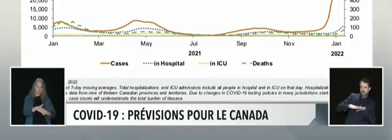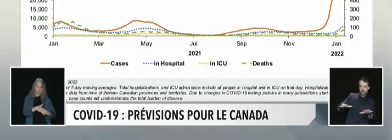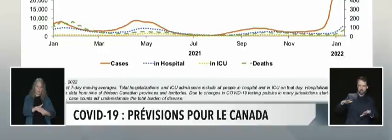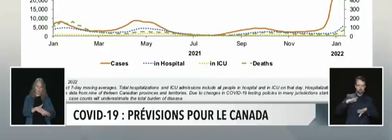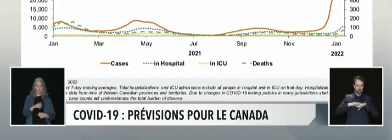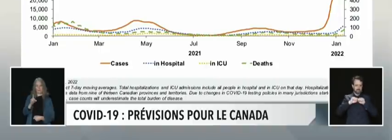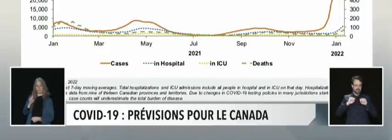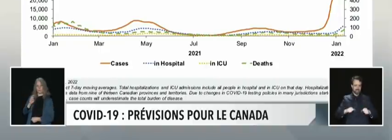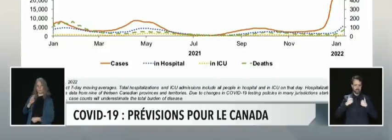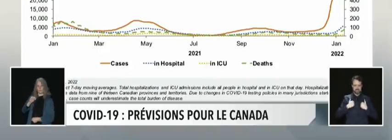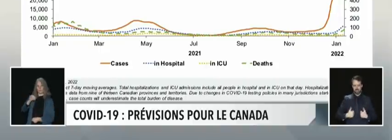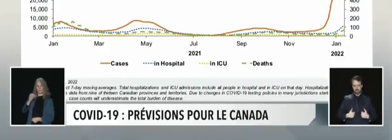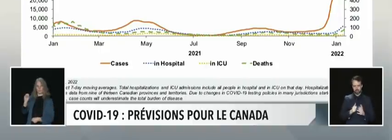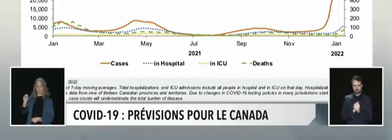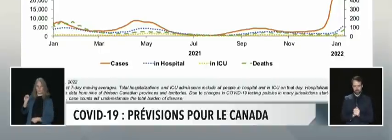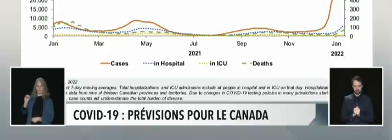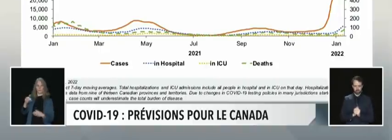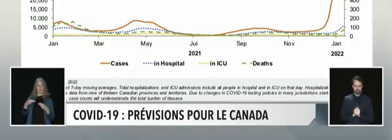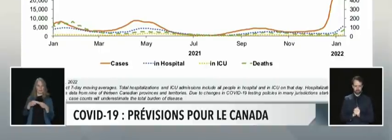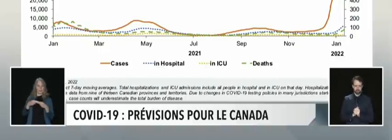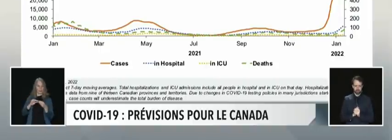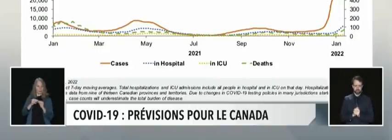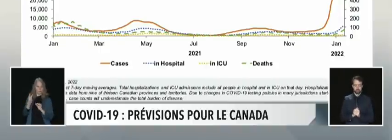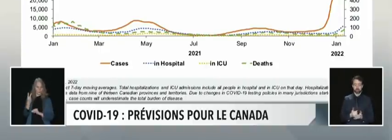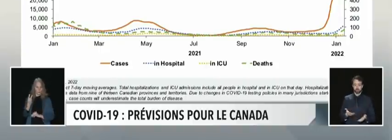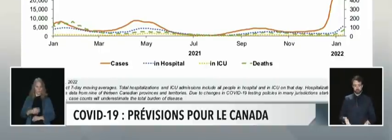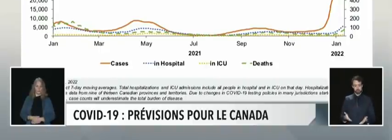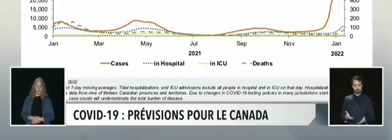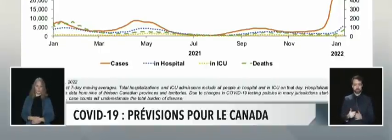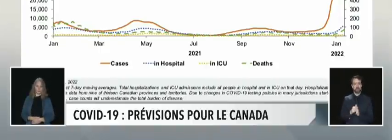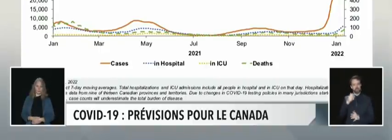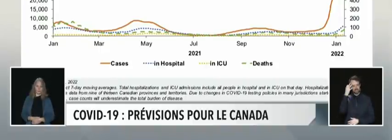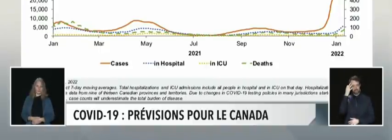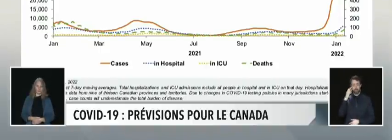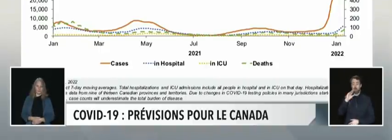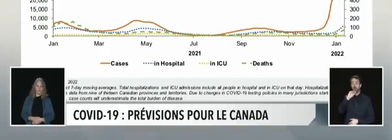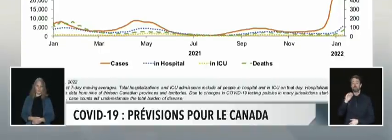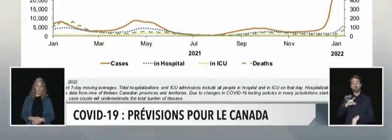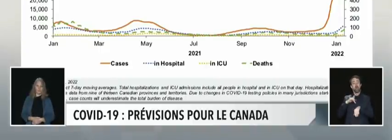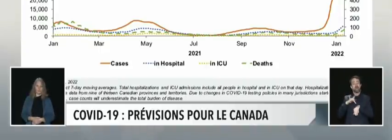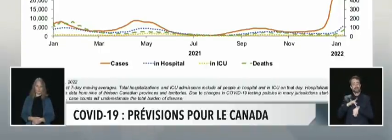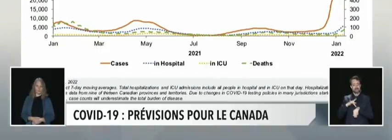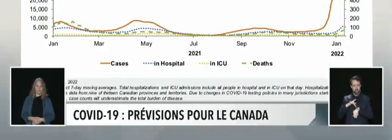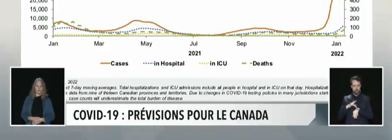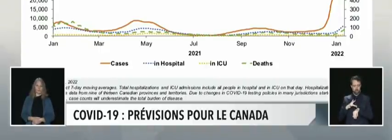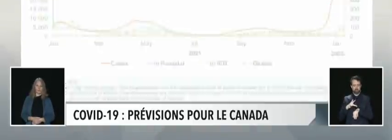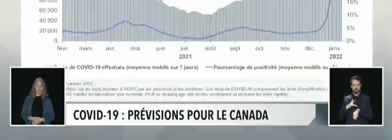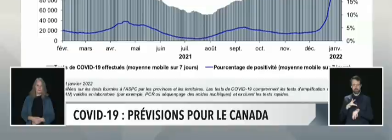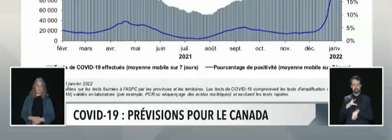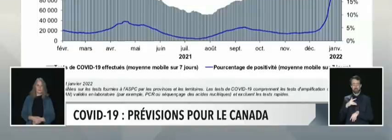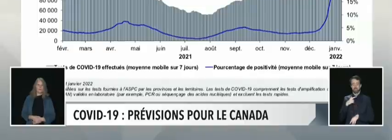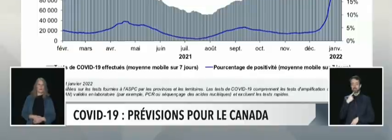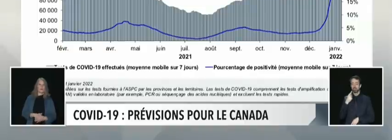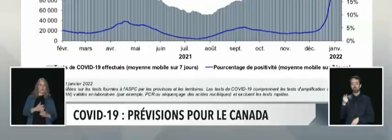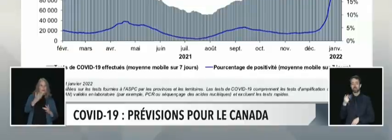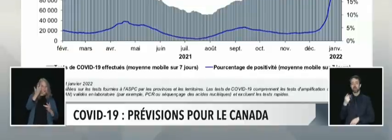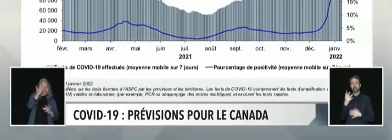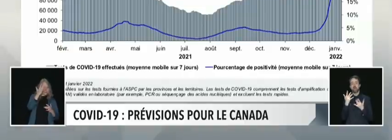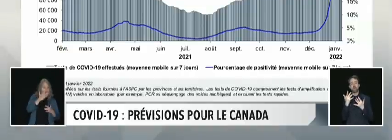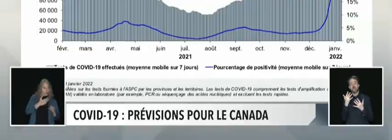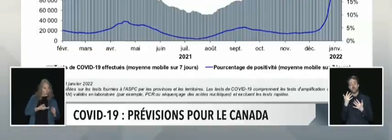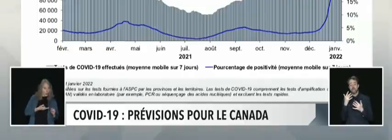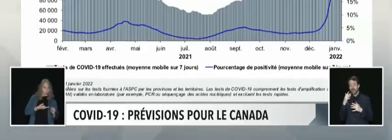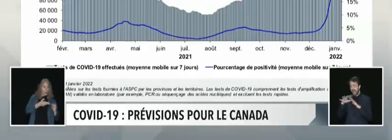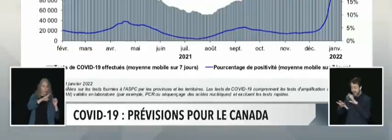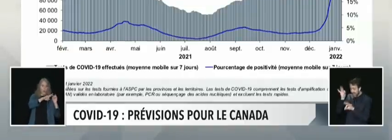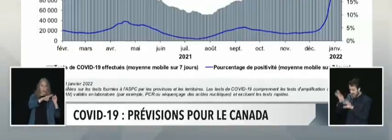Diapositive 2. Avec des taux d'infection très élevés qui défient ou dépassent les capacités de dépistage dans une grande